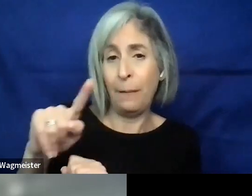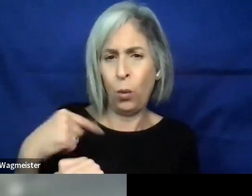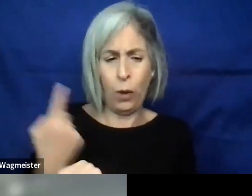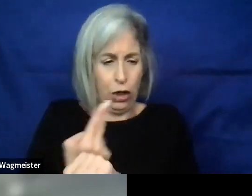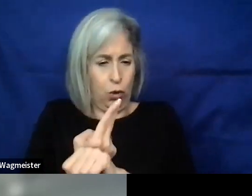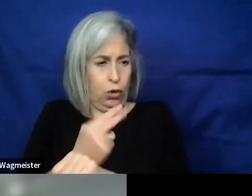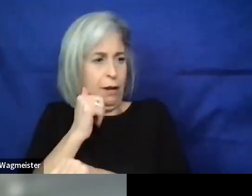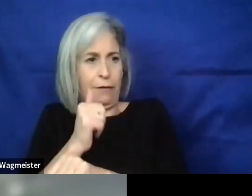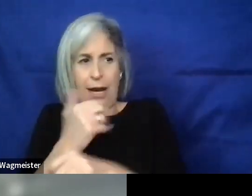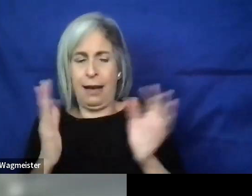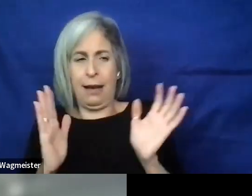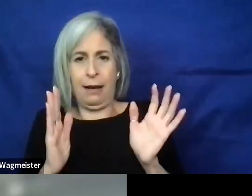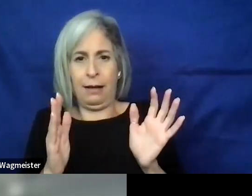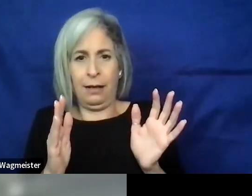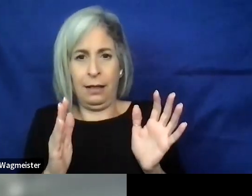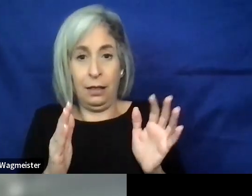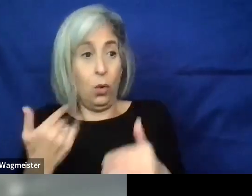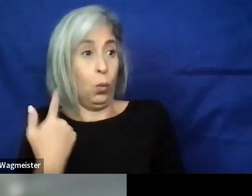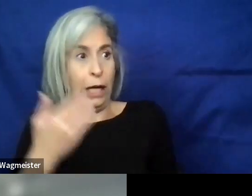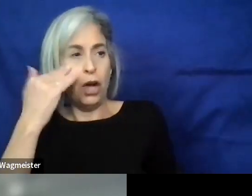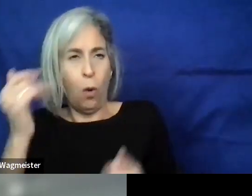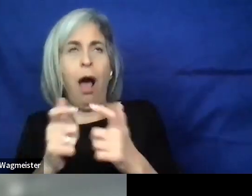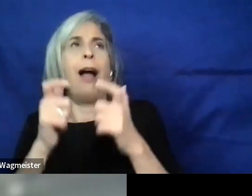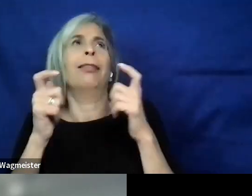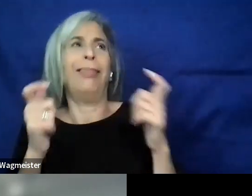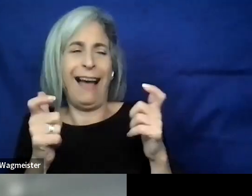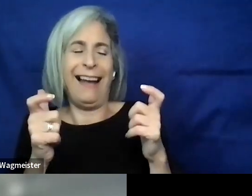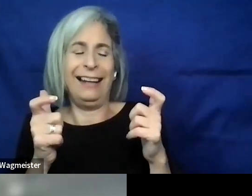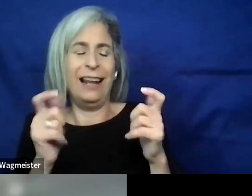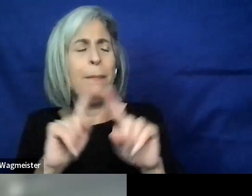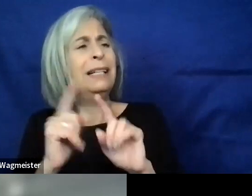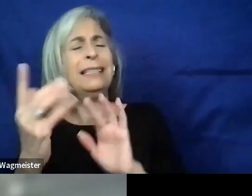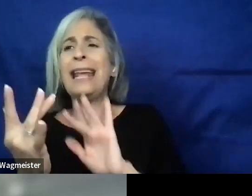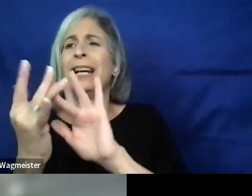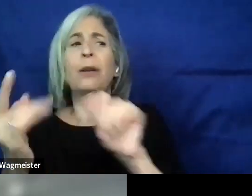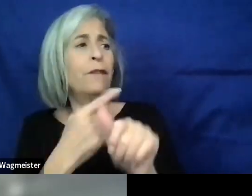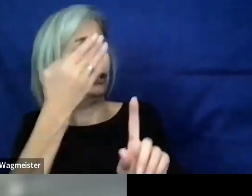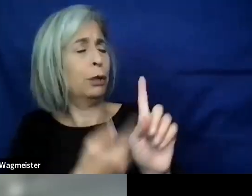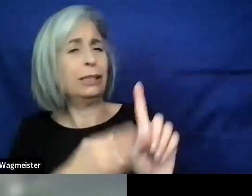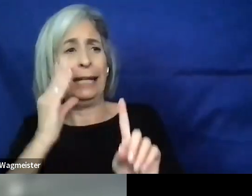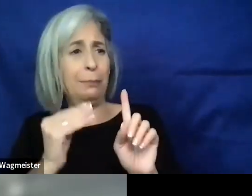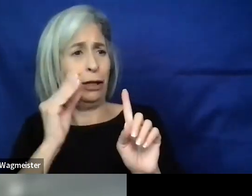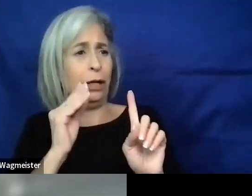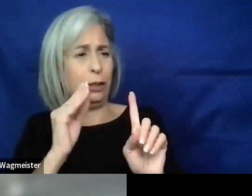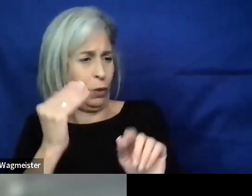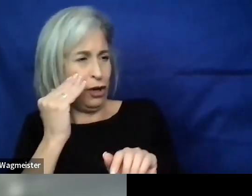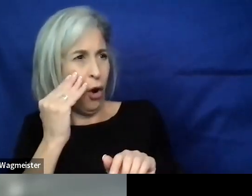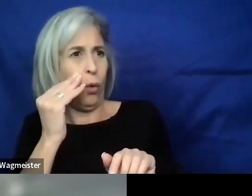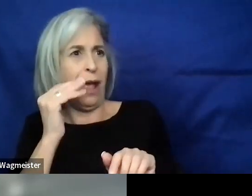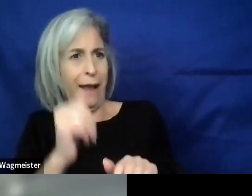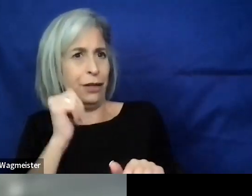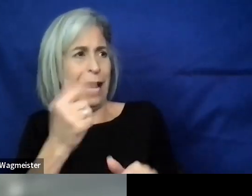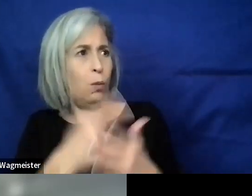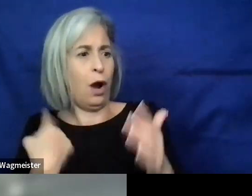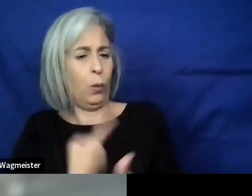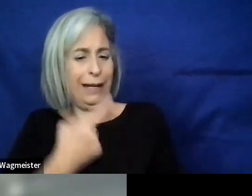basis. Unfortunately, some of us know too much. But we need to stay in touch with that first person user experience to really know what is the user going